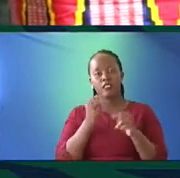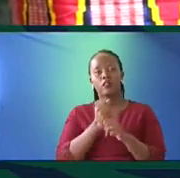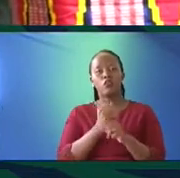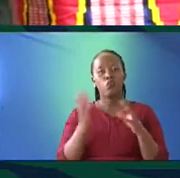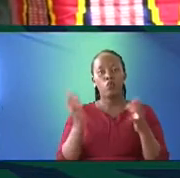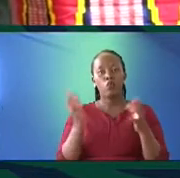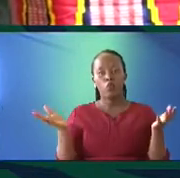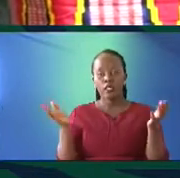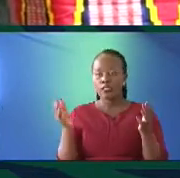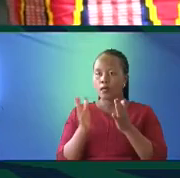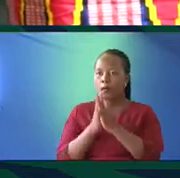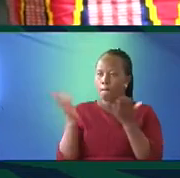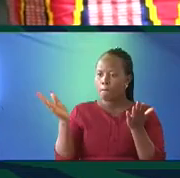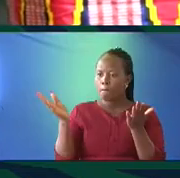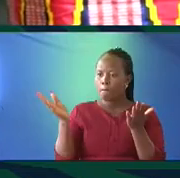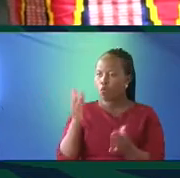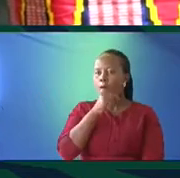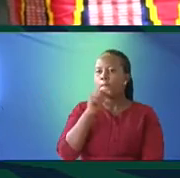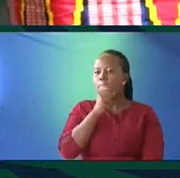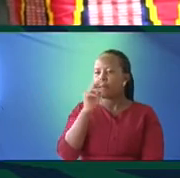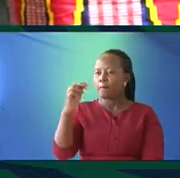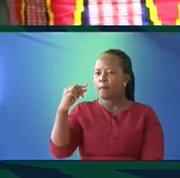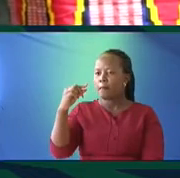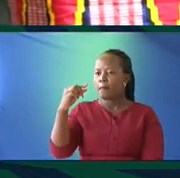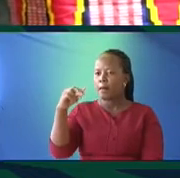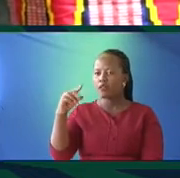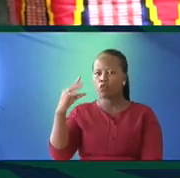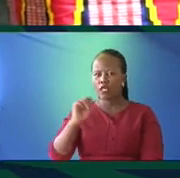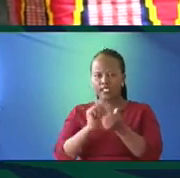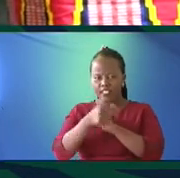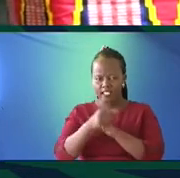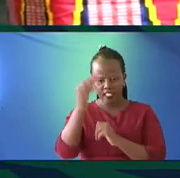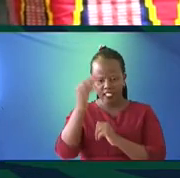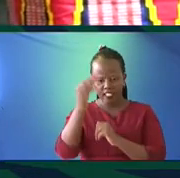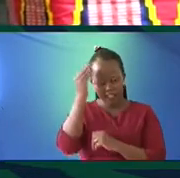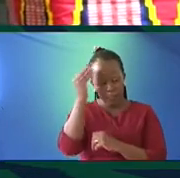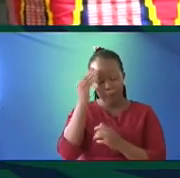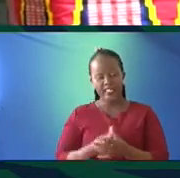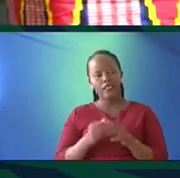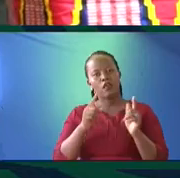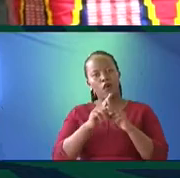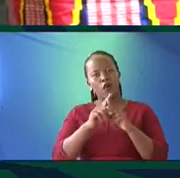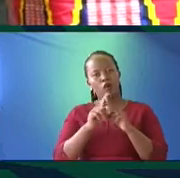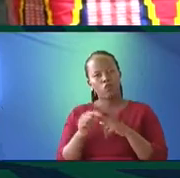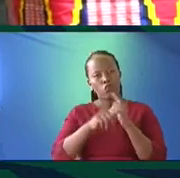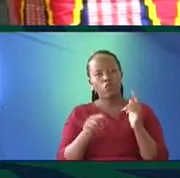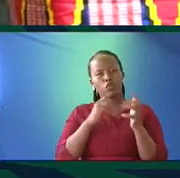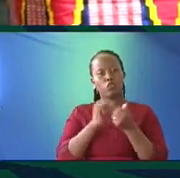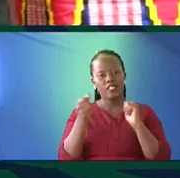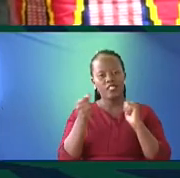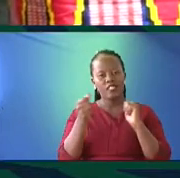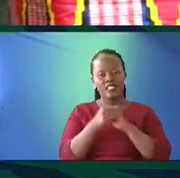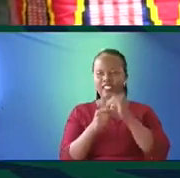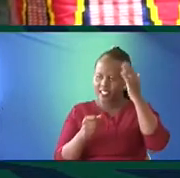refer to Ngoge Wathiongo's 1981 call. Decolonizing the mind. So, in the process of decolonizing language, we must decolonize